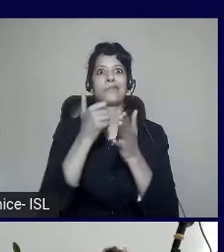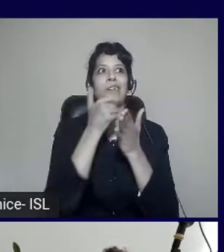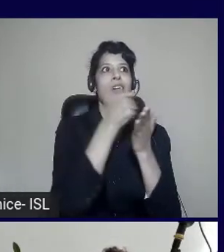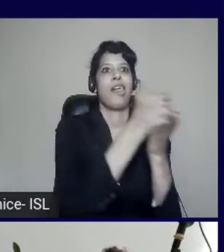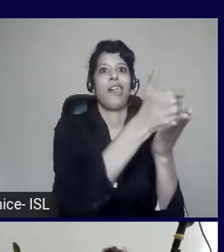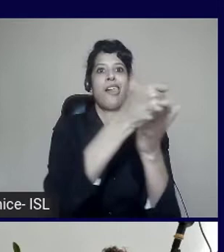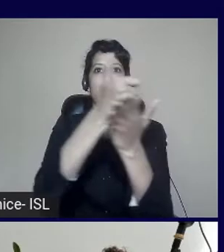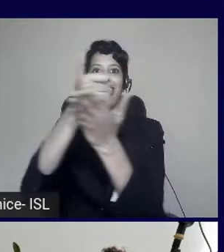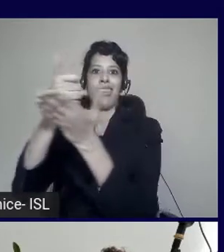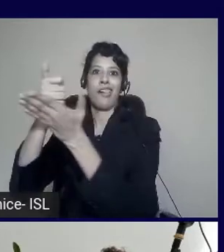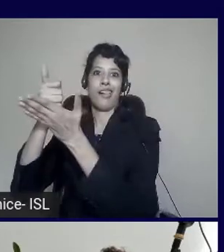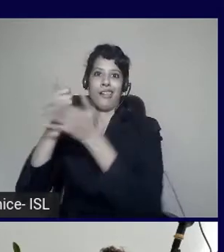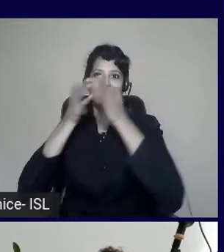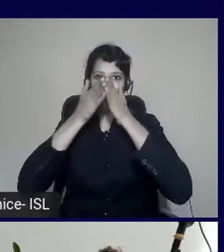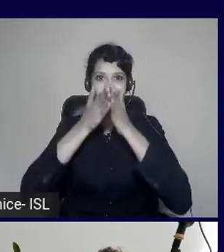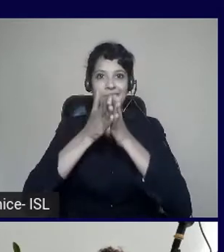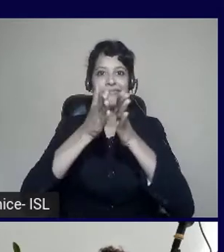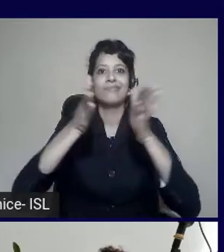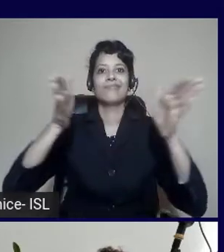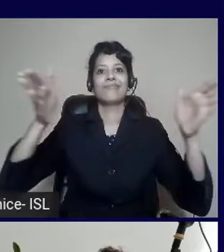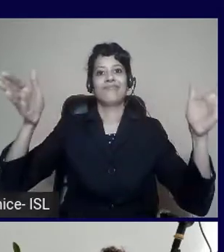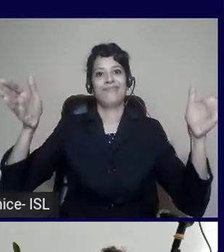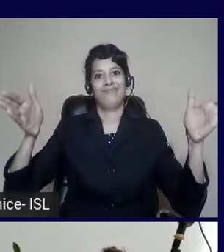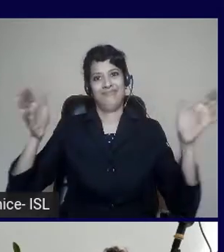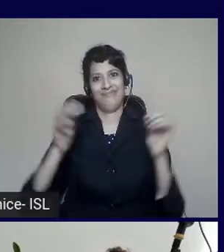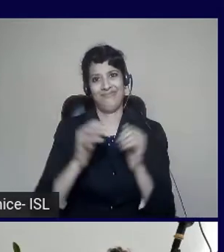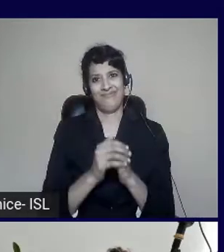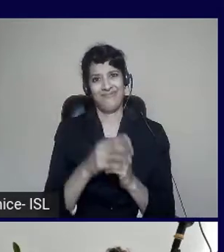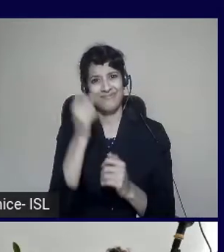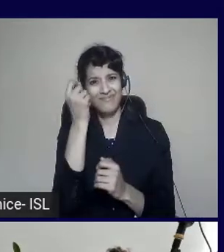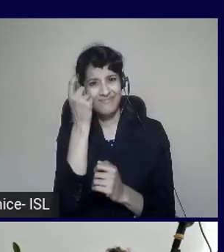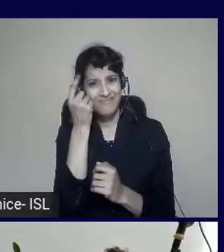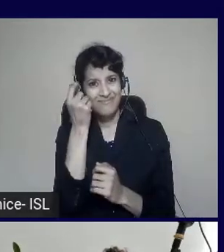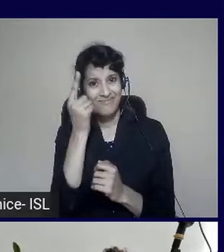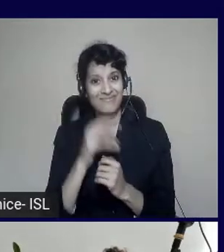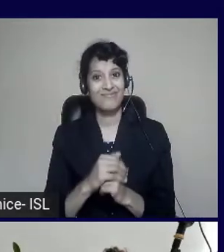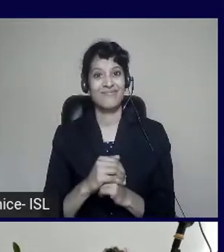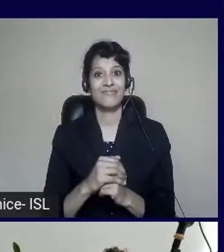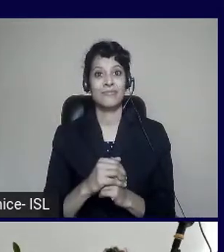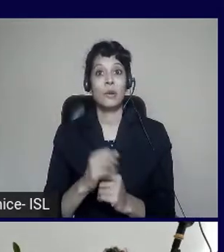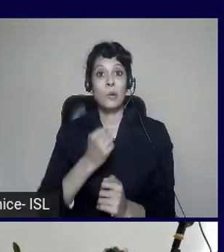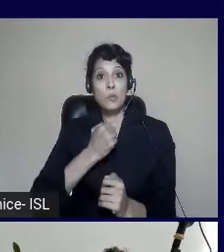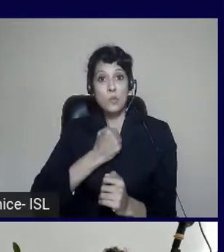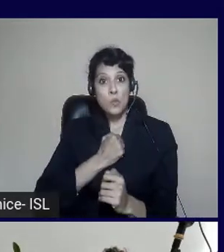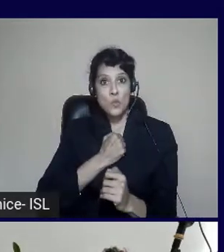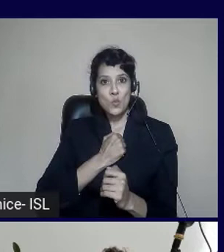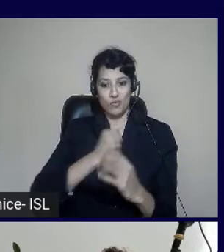and to accessibility is exclude half the world from being able to use your products and services.